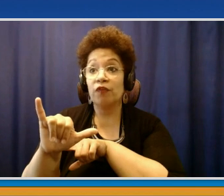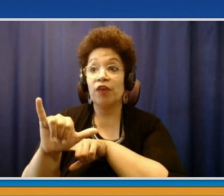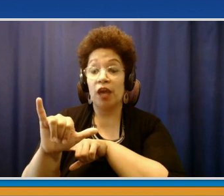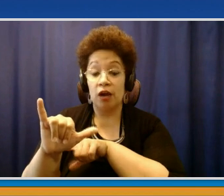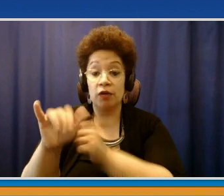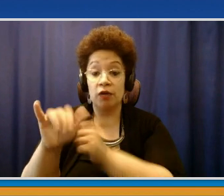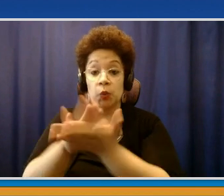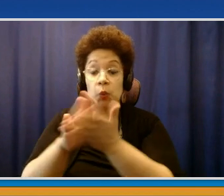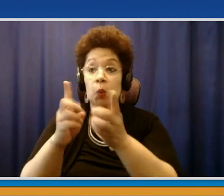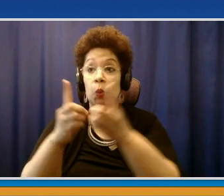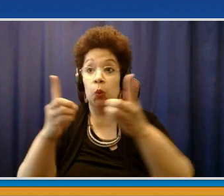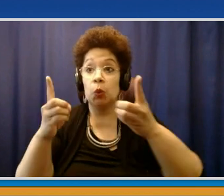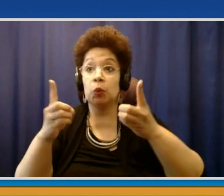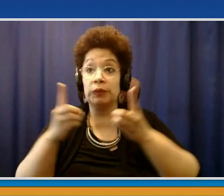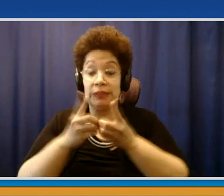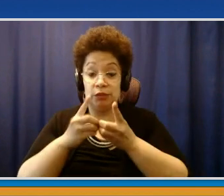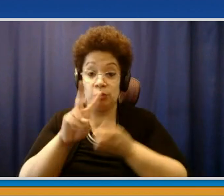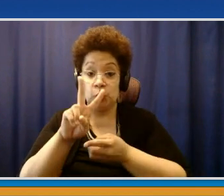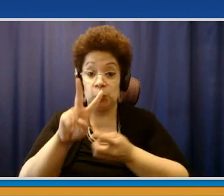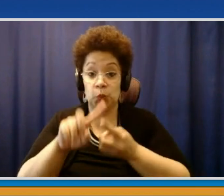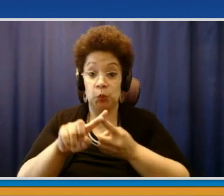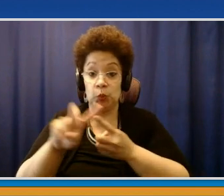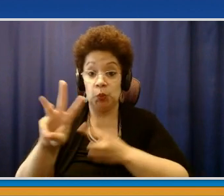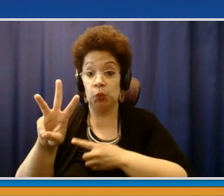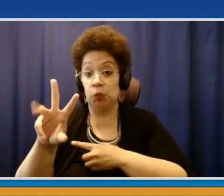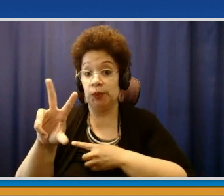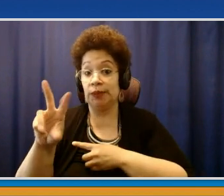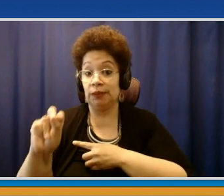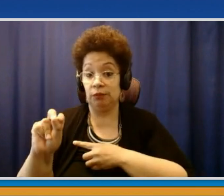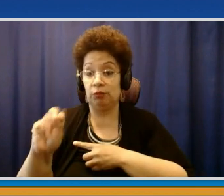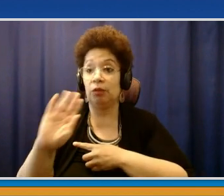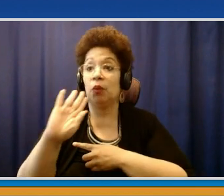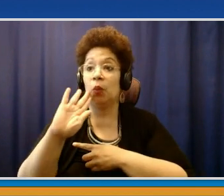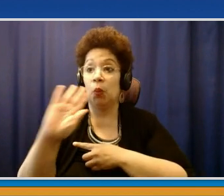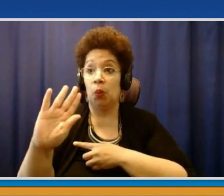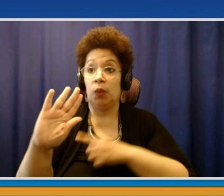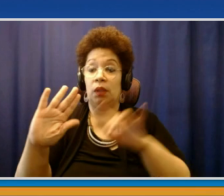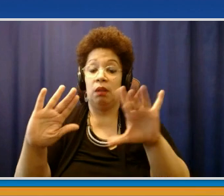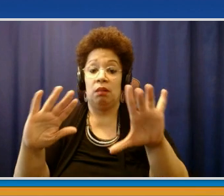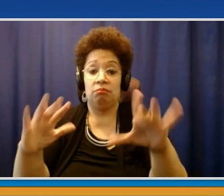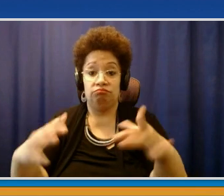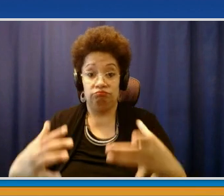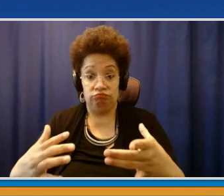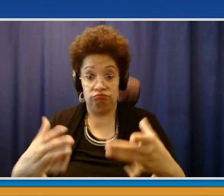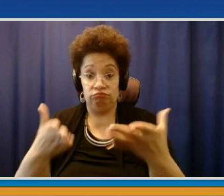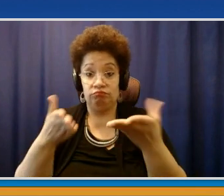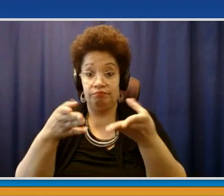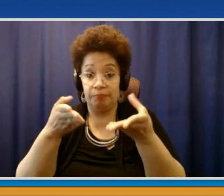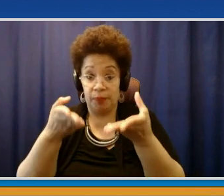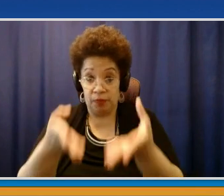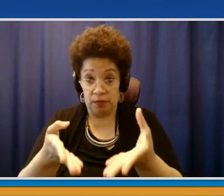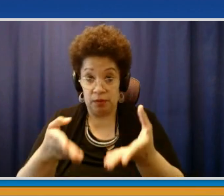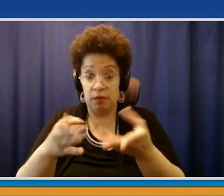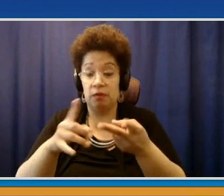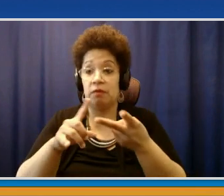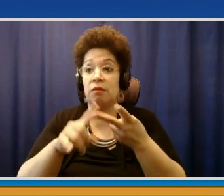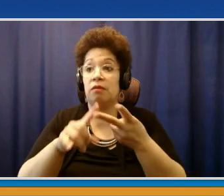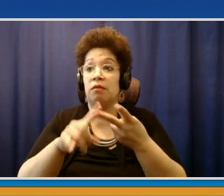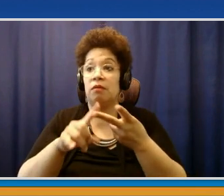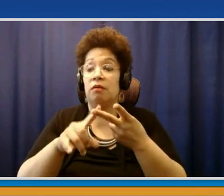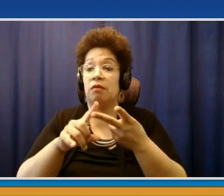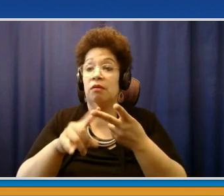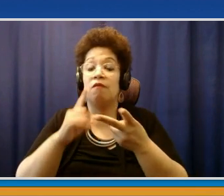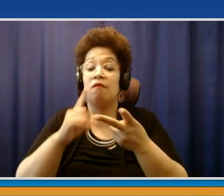Ferry, Hastings and Irvington that have joined together as a group to vaccinate some of their young people. And then the day after that, on Thursday, the